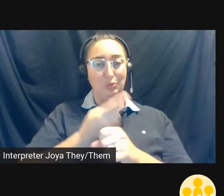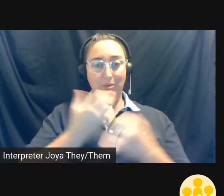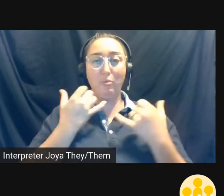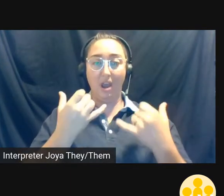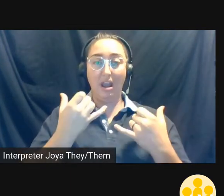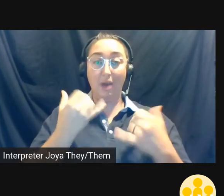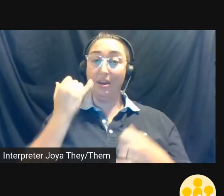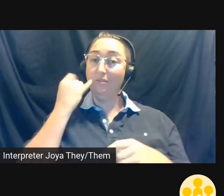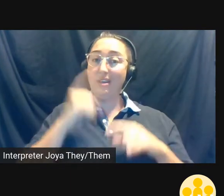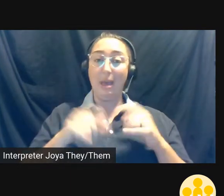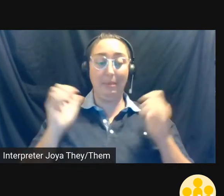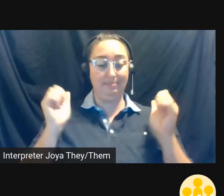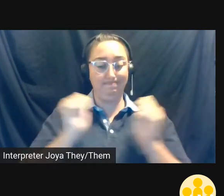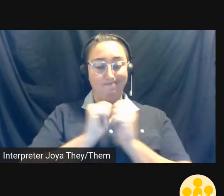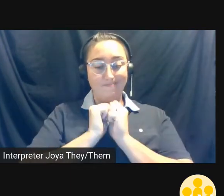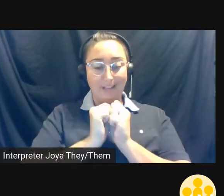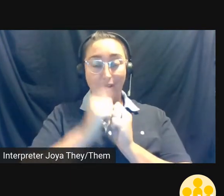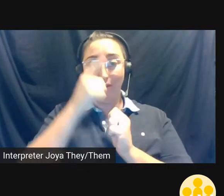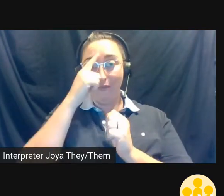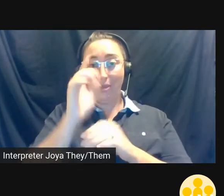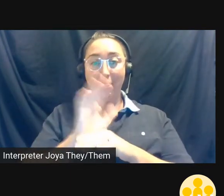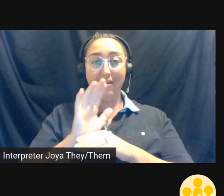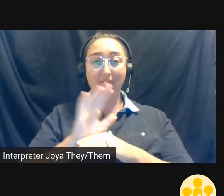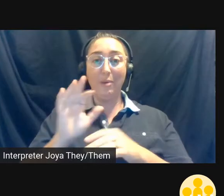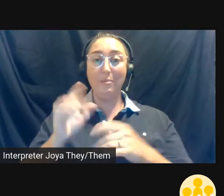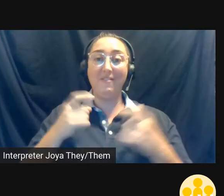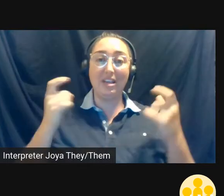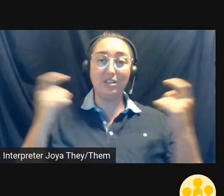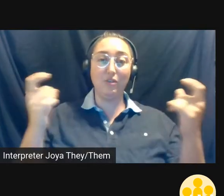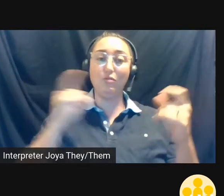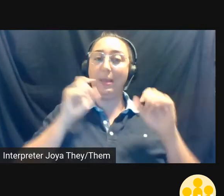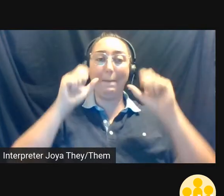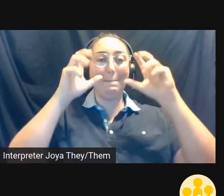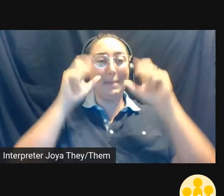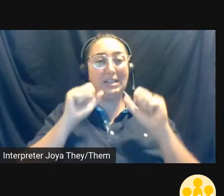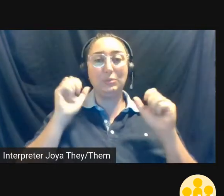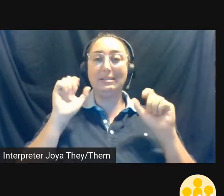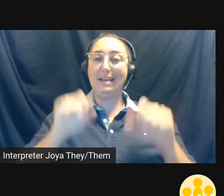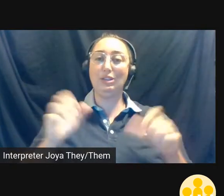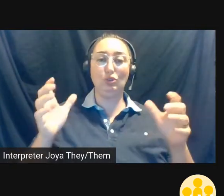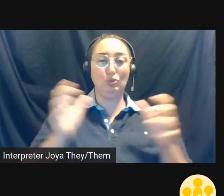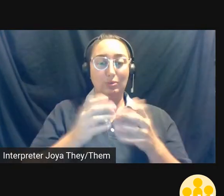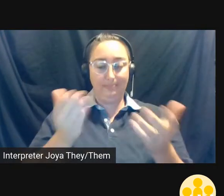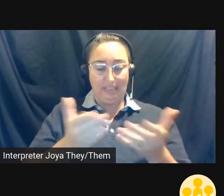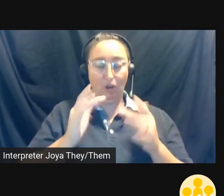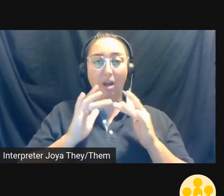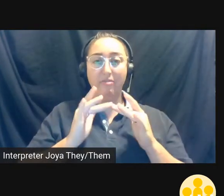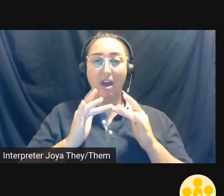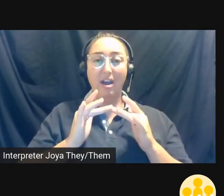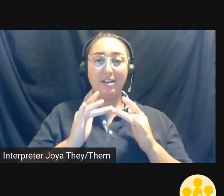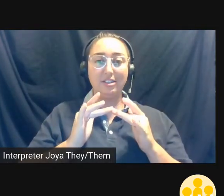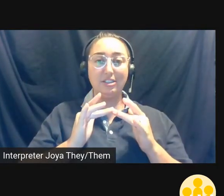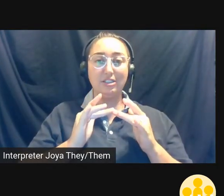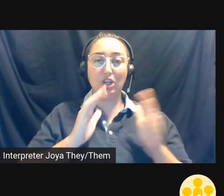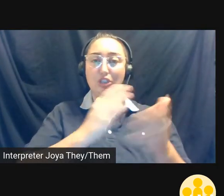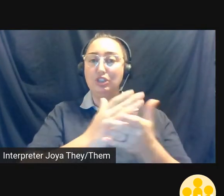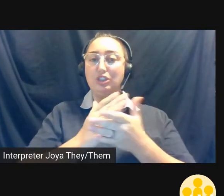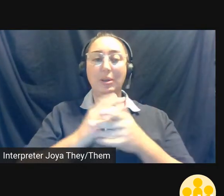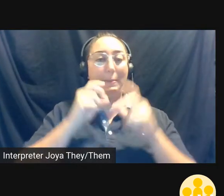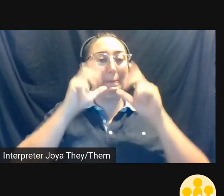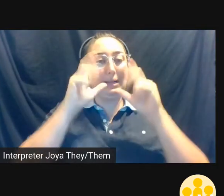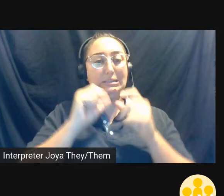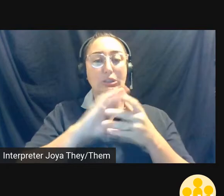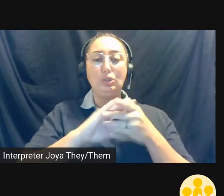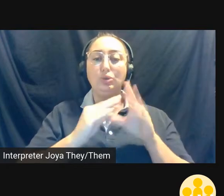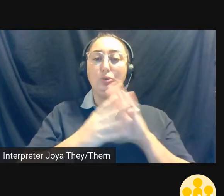we can't be together for the festival, it's amazing that we can get together online and to share amazing stories, meet